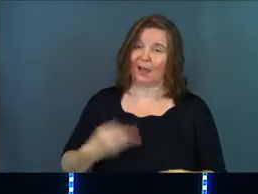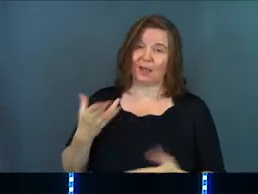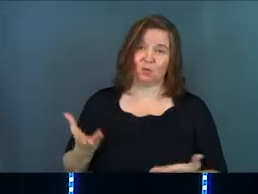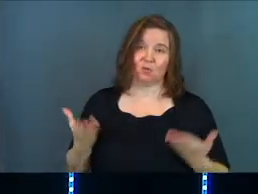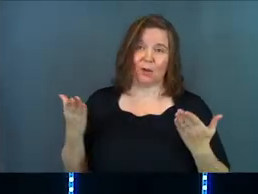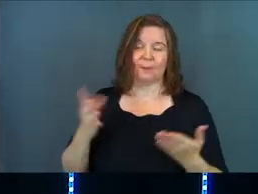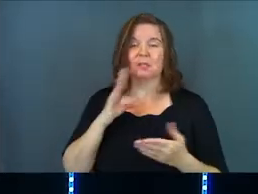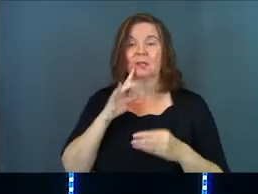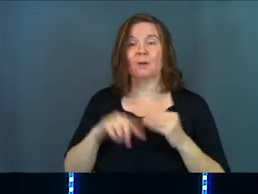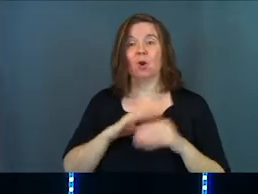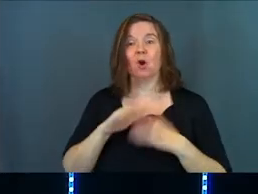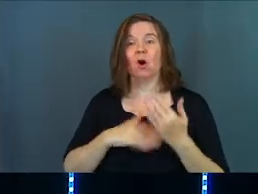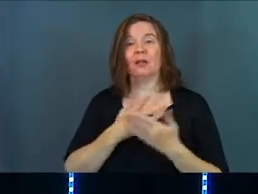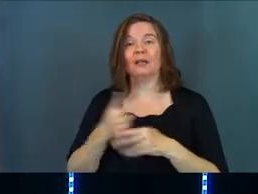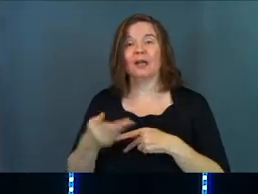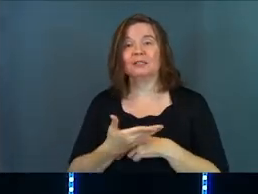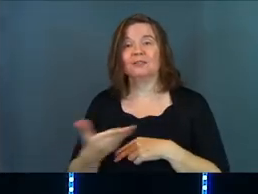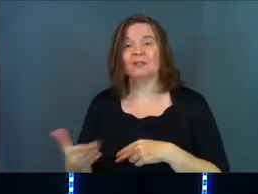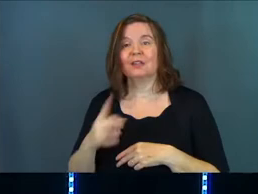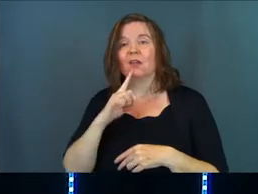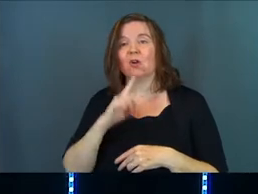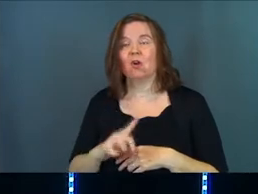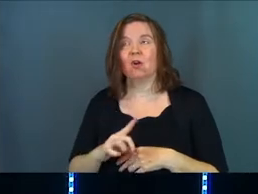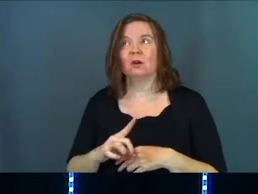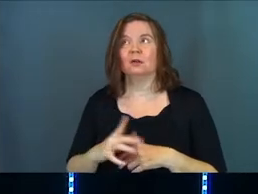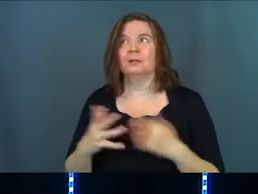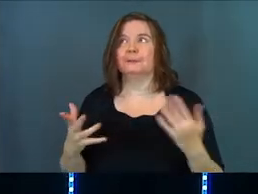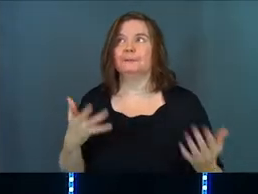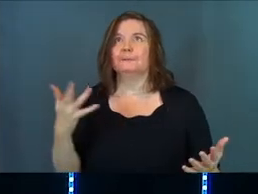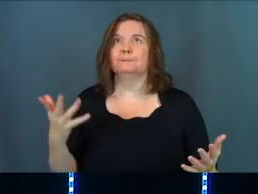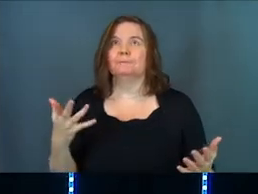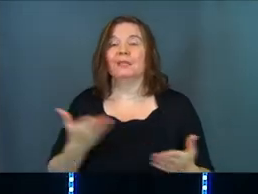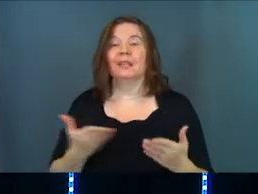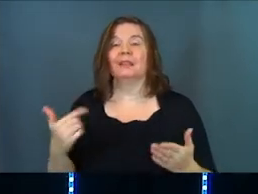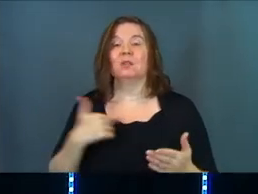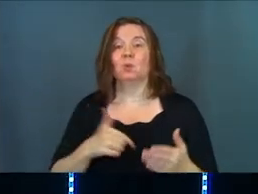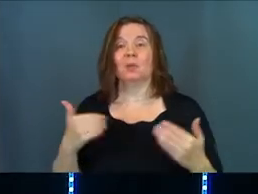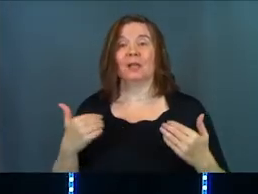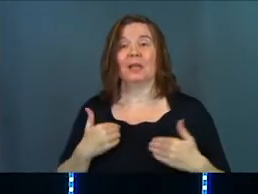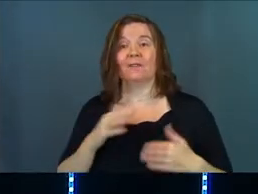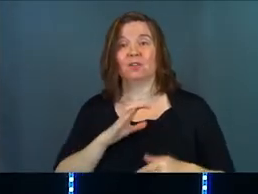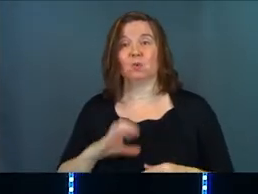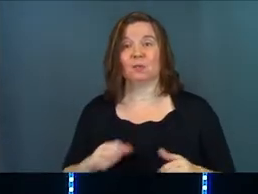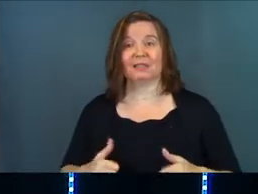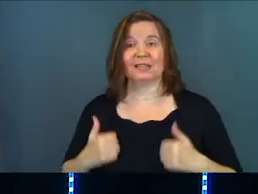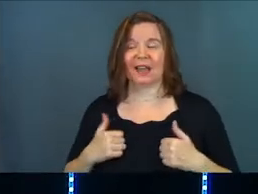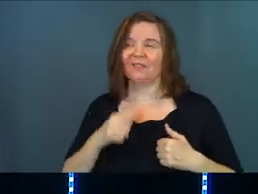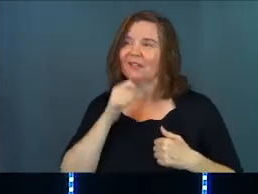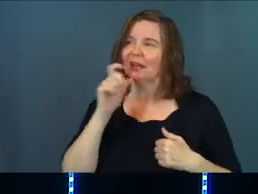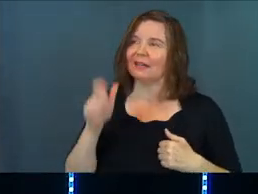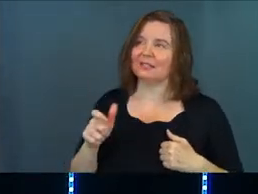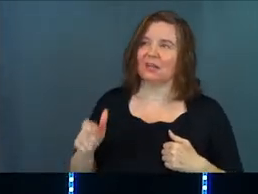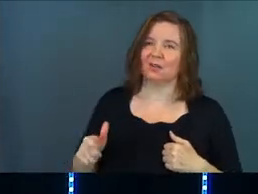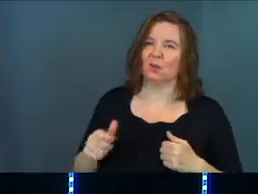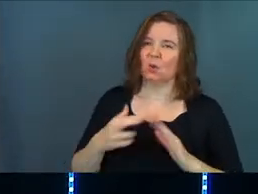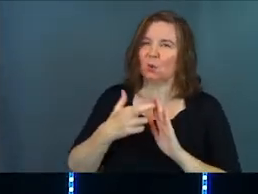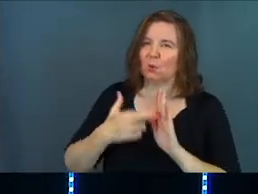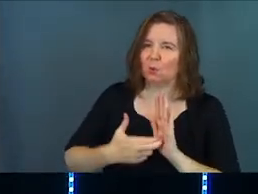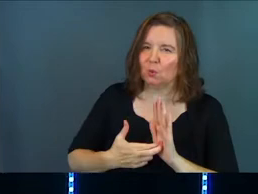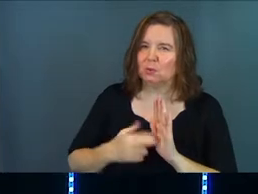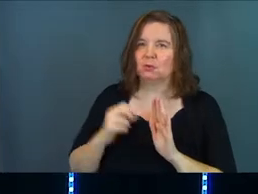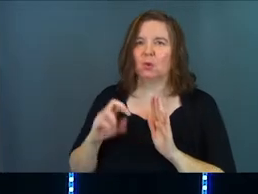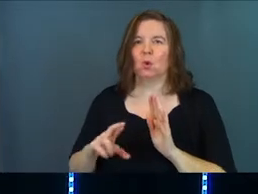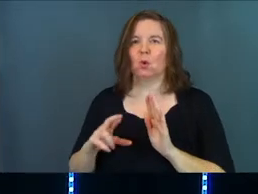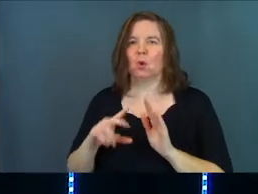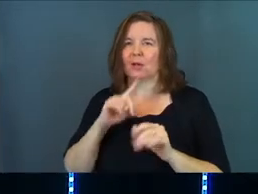it. But it talks about all kinds of things that are things that we have in the Christian life. They're not necessarily rules